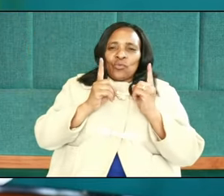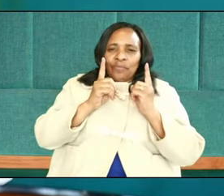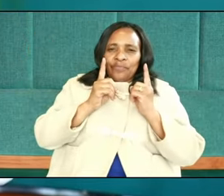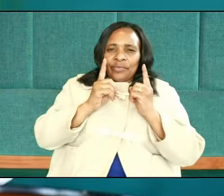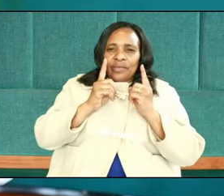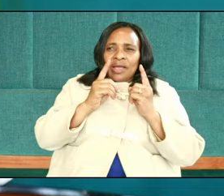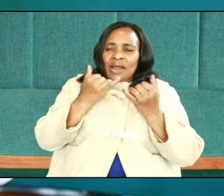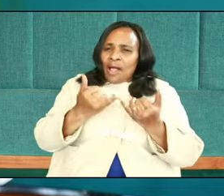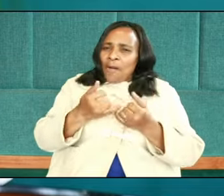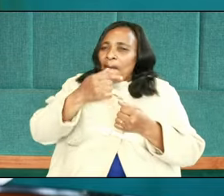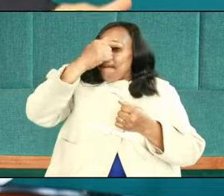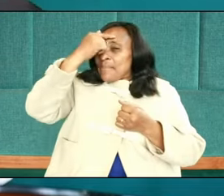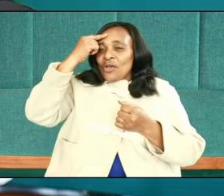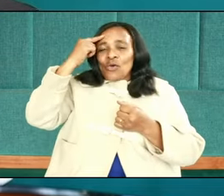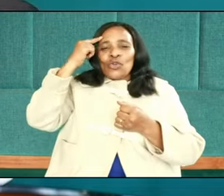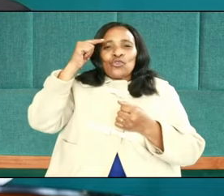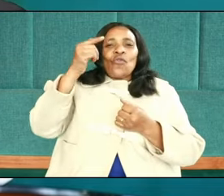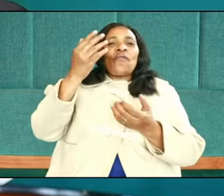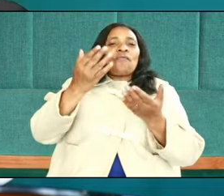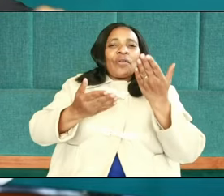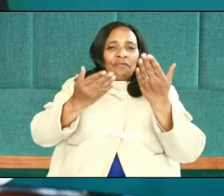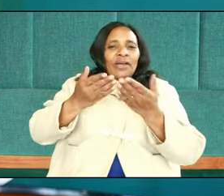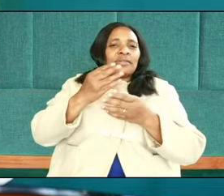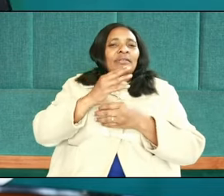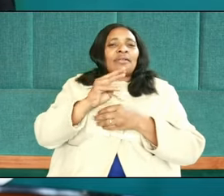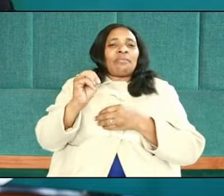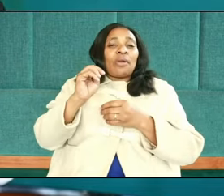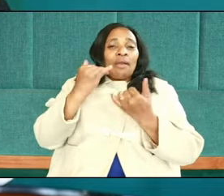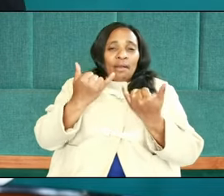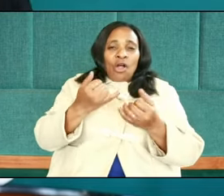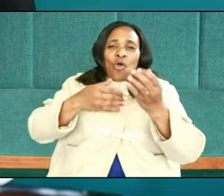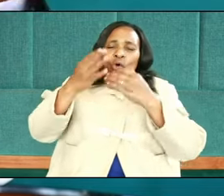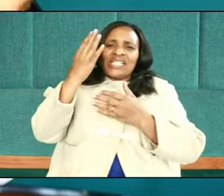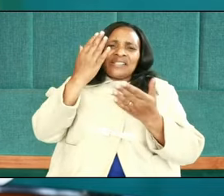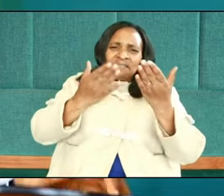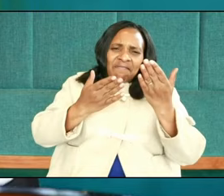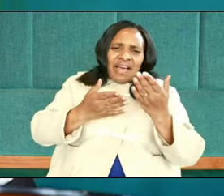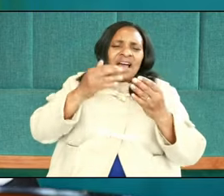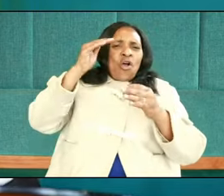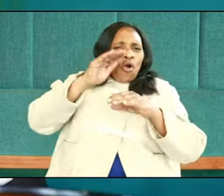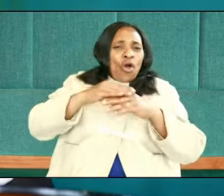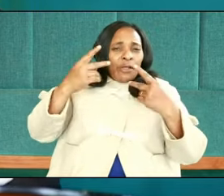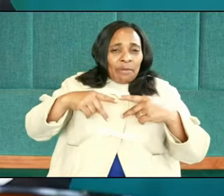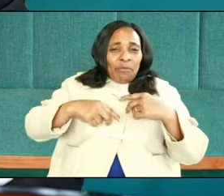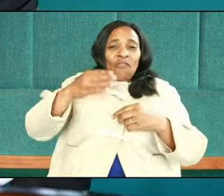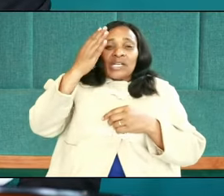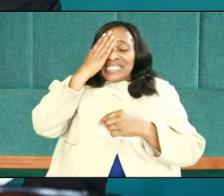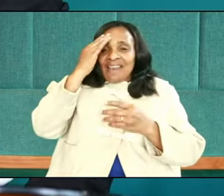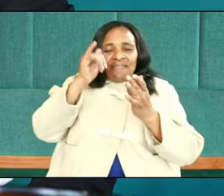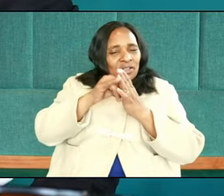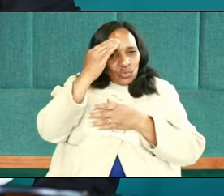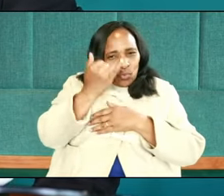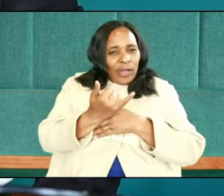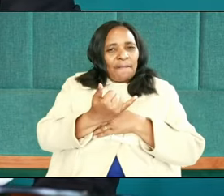you favored them. God's favor was on them and that is why